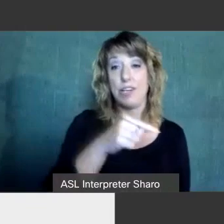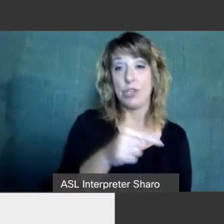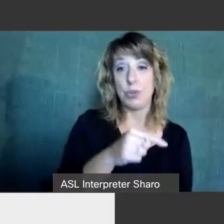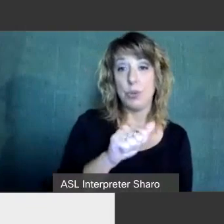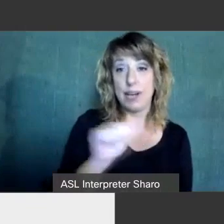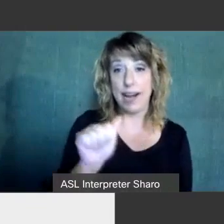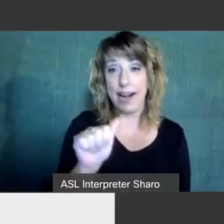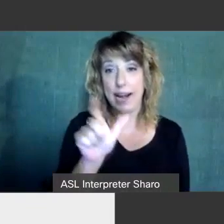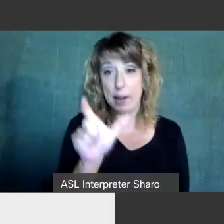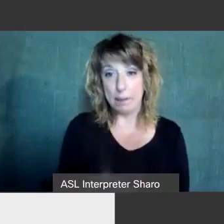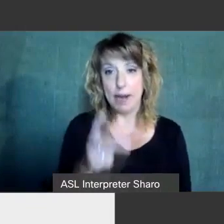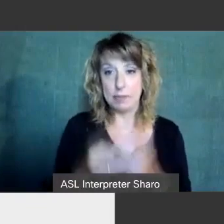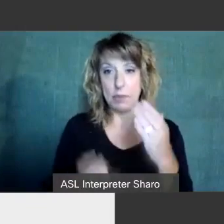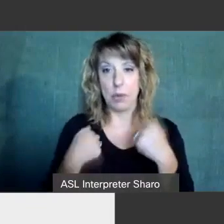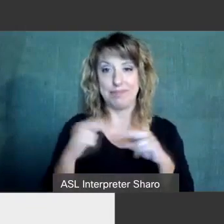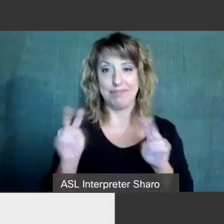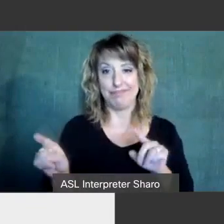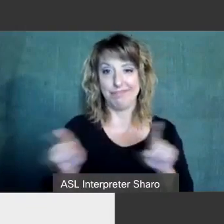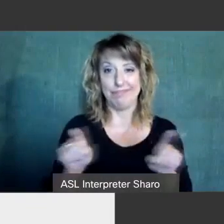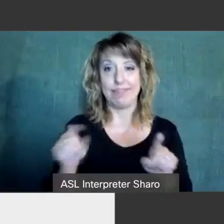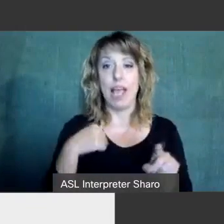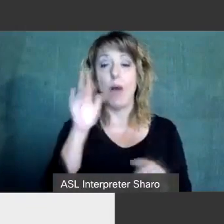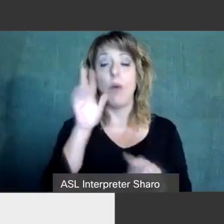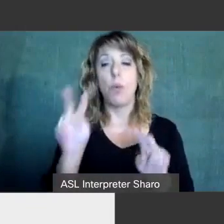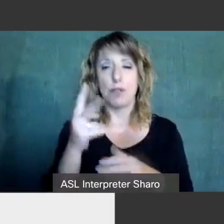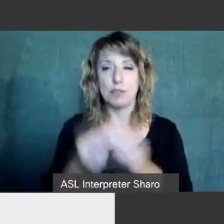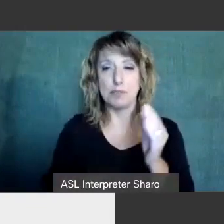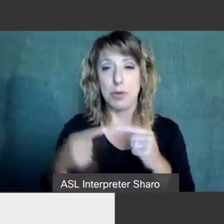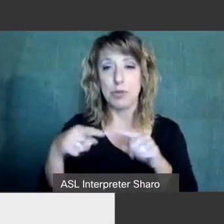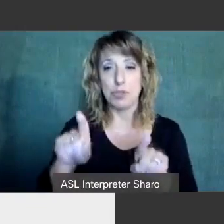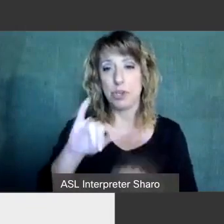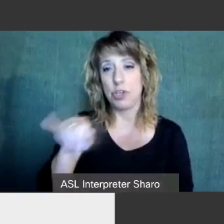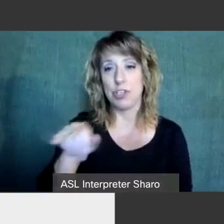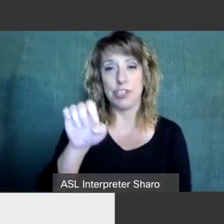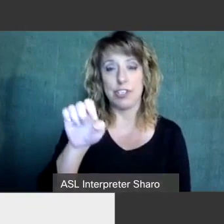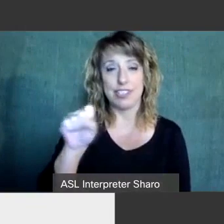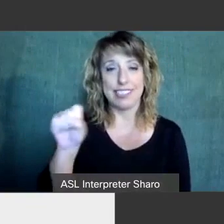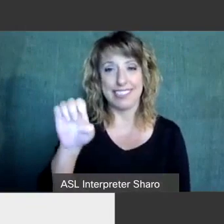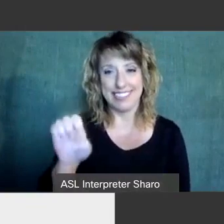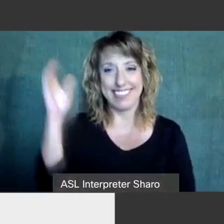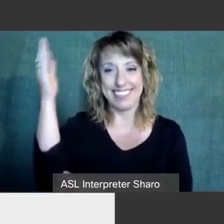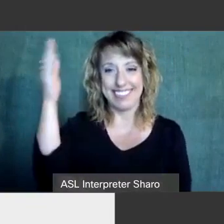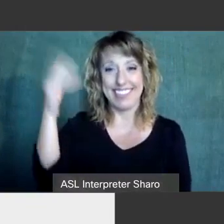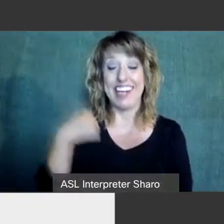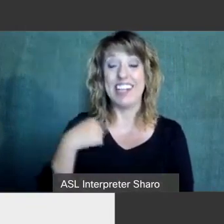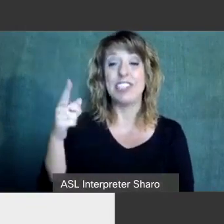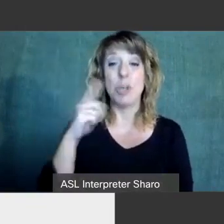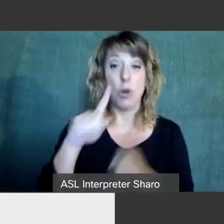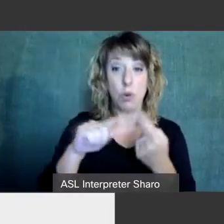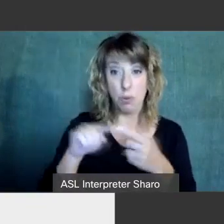box throughout Jesse's presentation and we'll let him know when there are comments made.